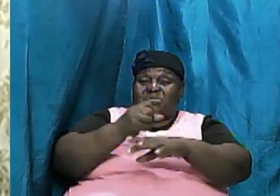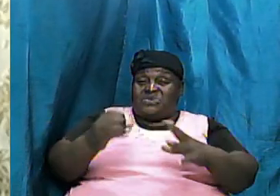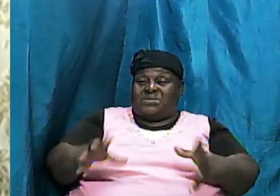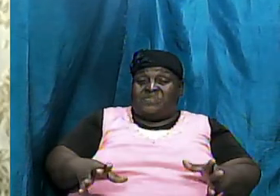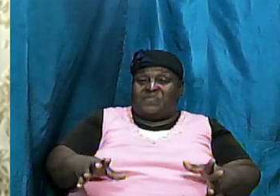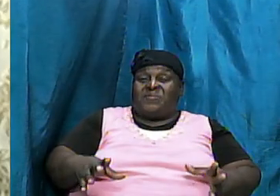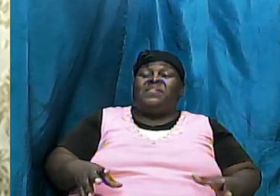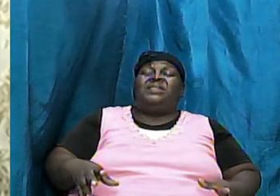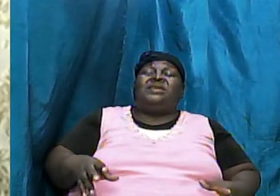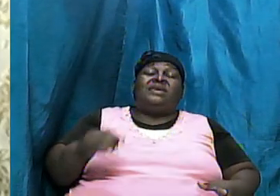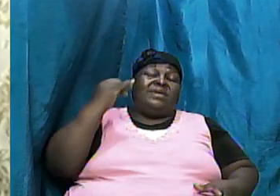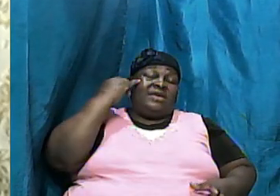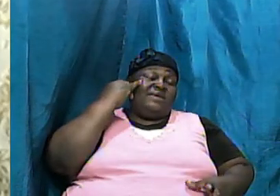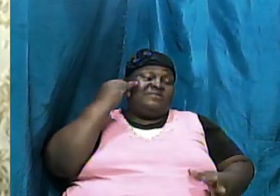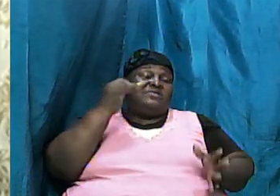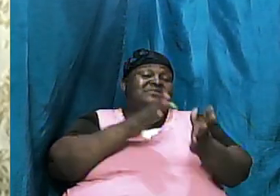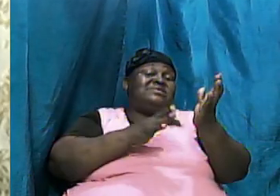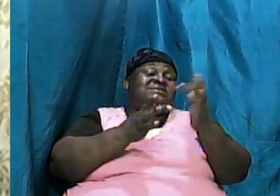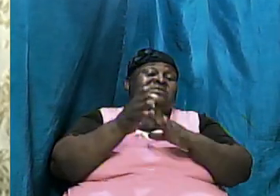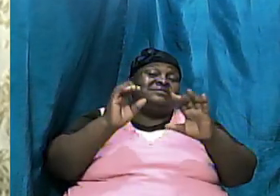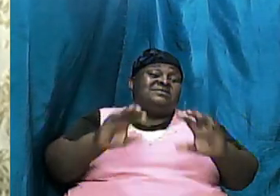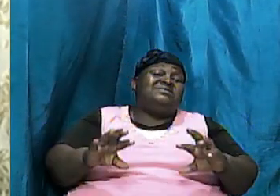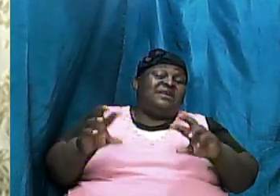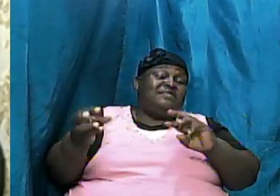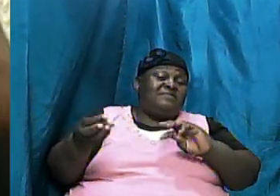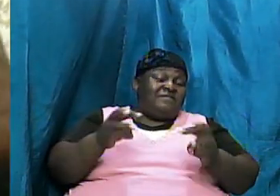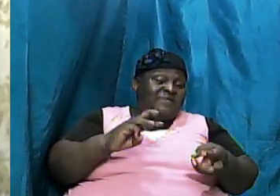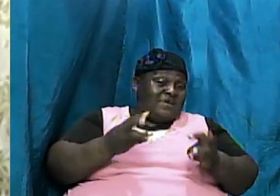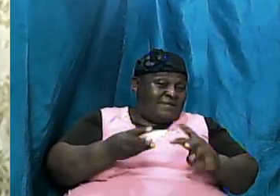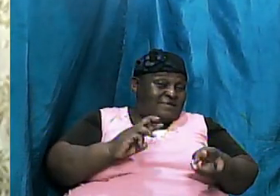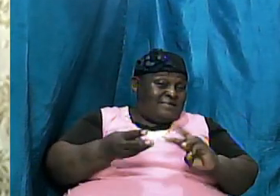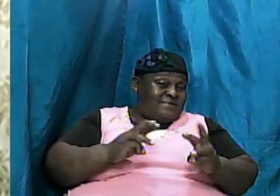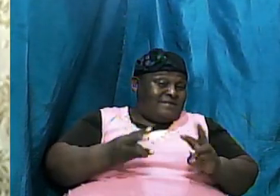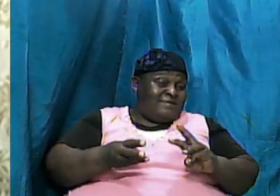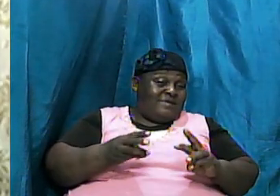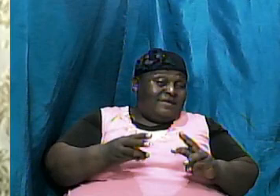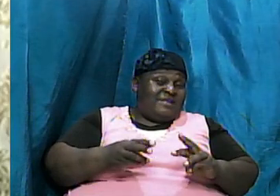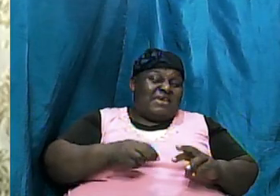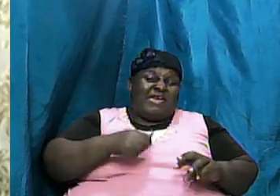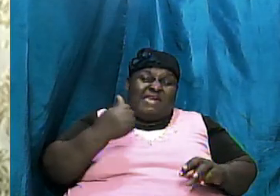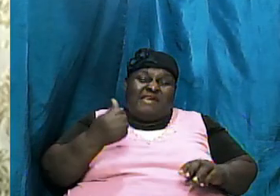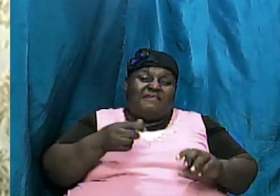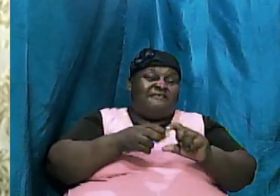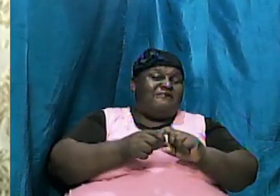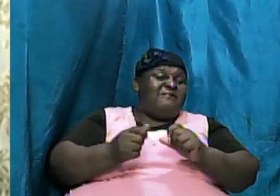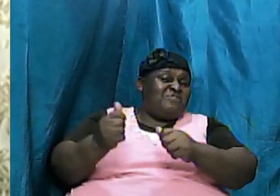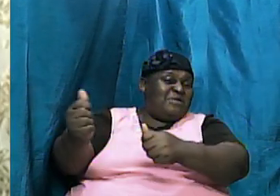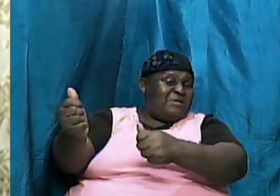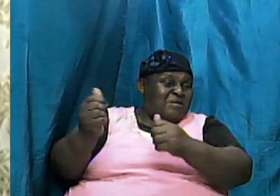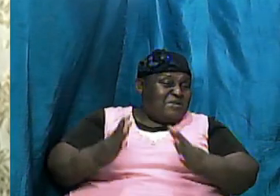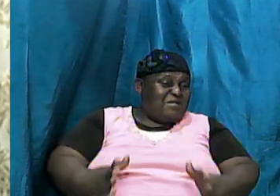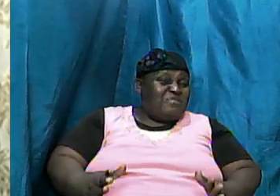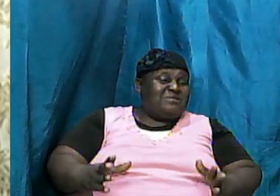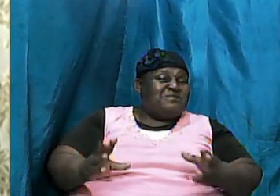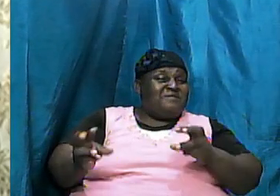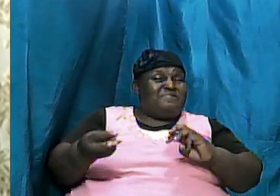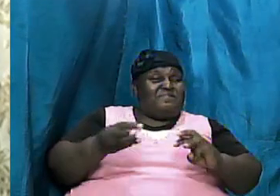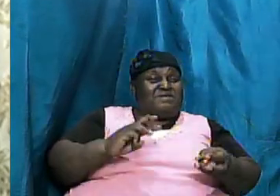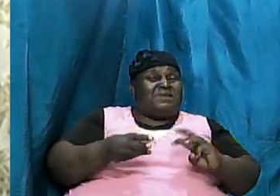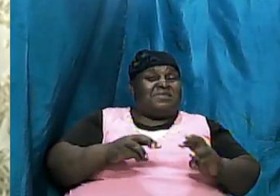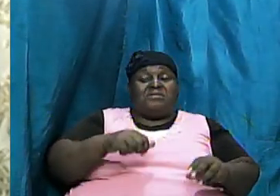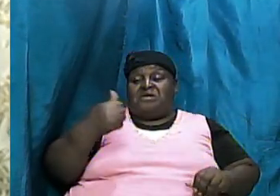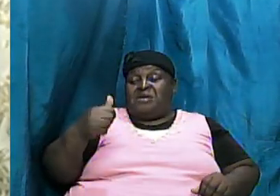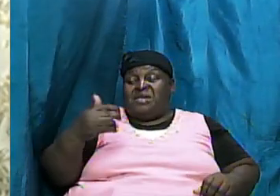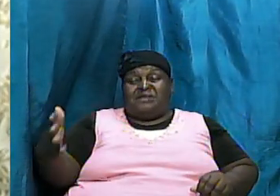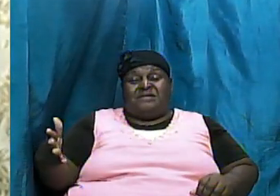can validate if any of the apostles can validate anything